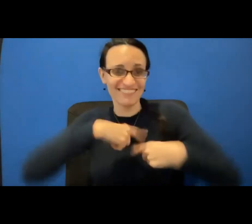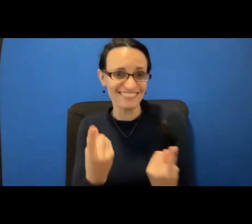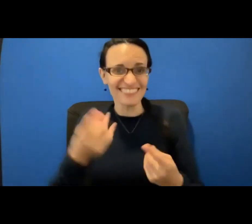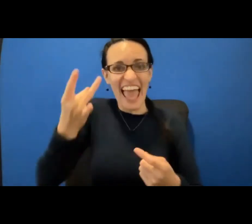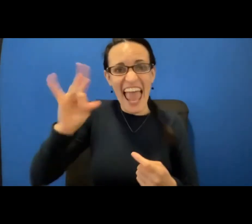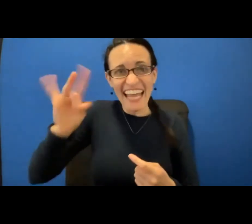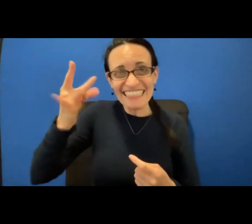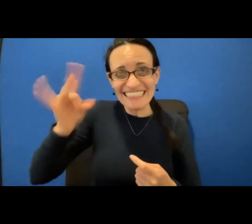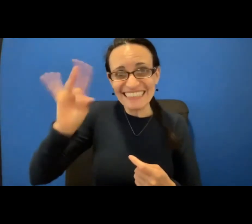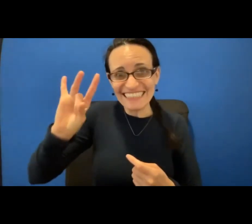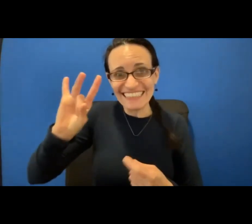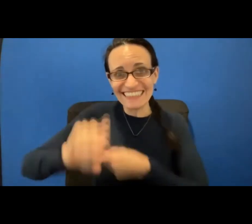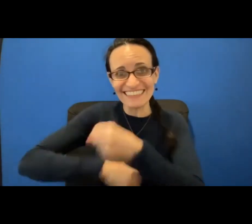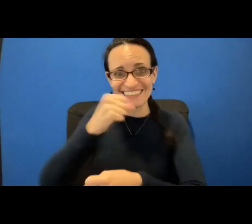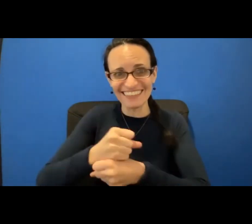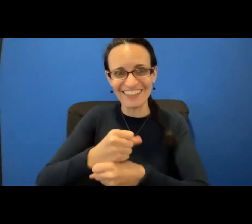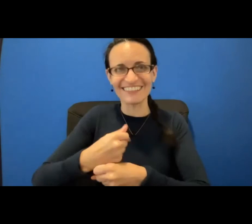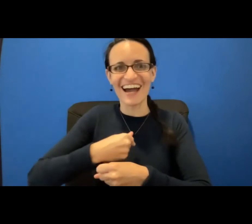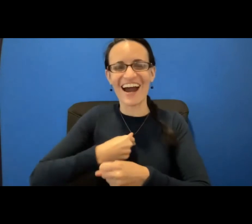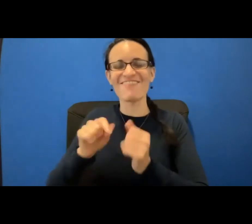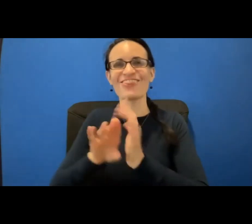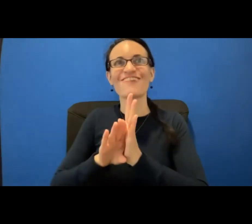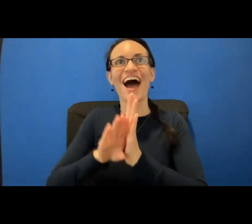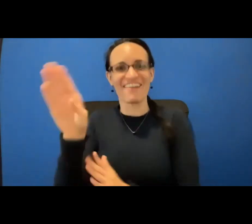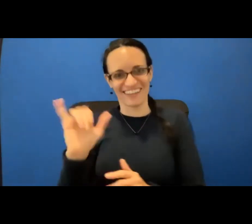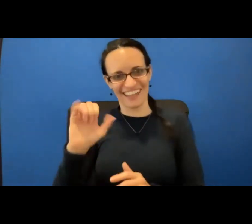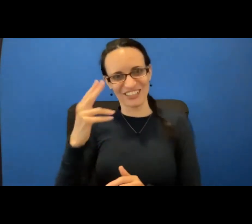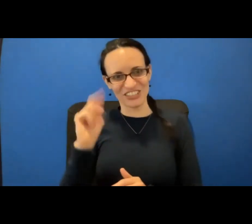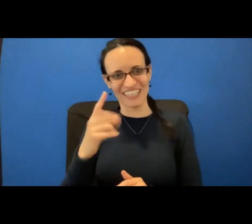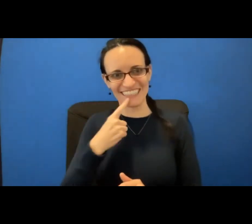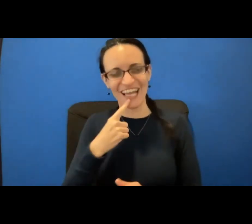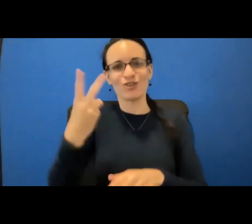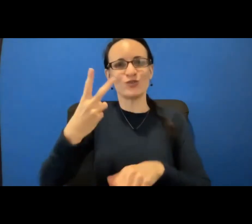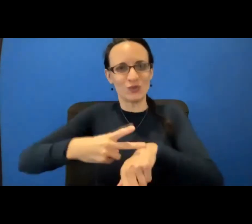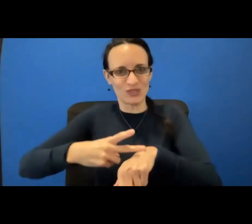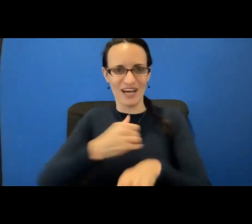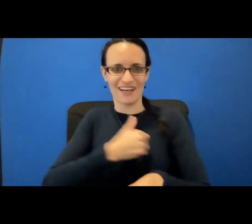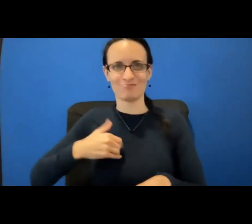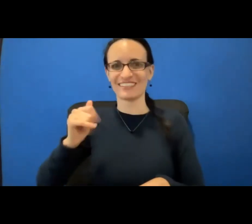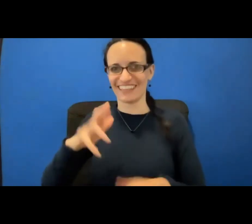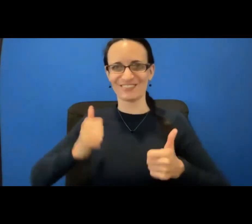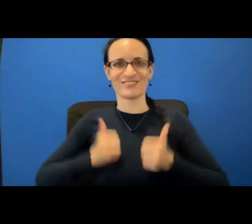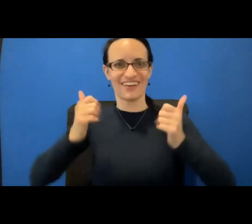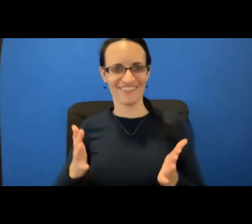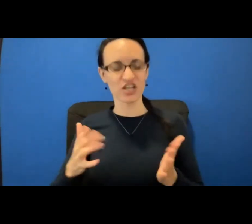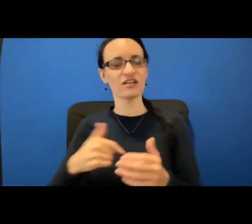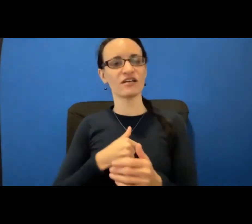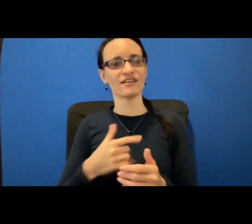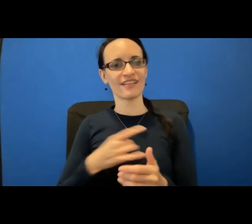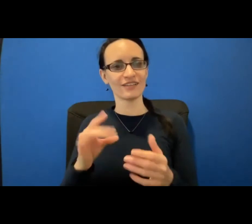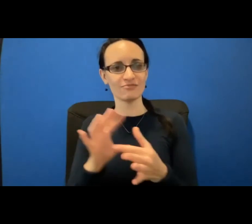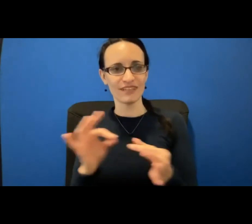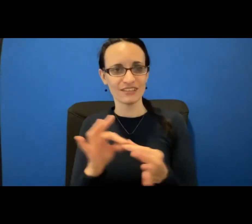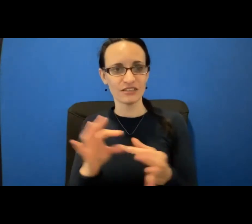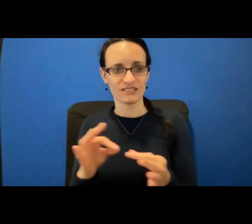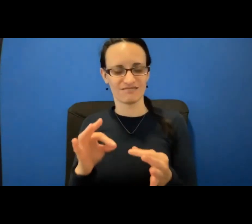And I am now a thriving, as Sean said, two times breast cancer survivor. And I'd like to mention, you know, I have benefited